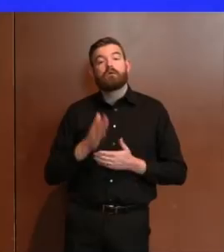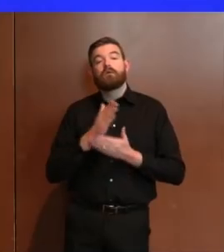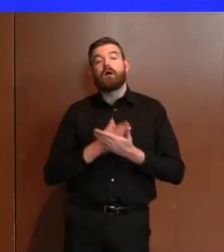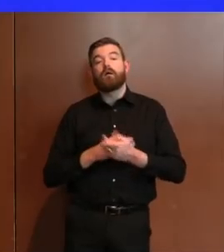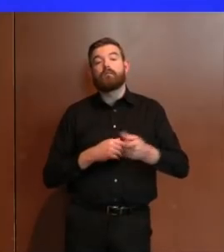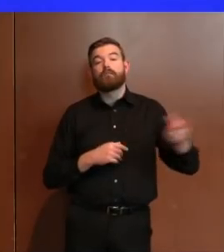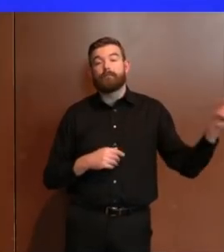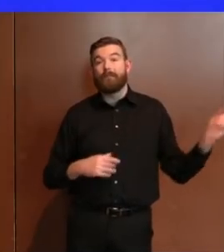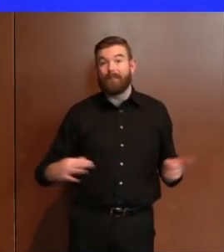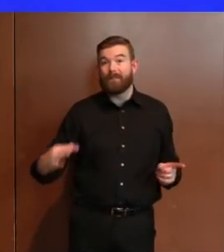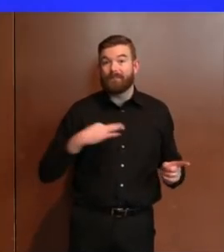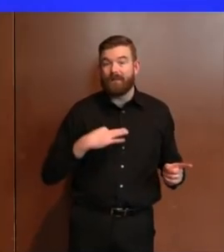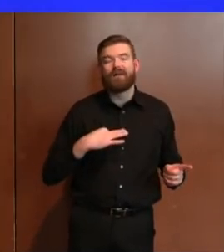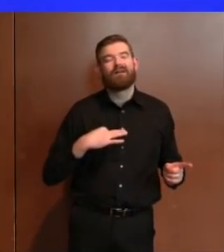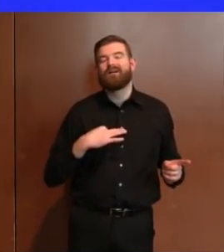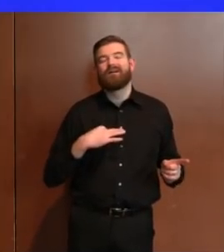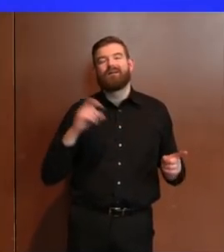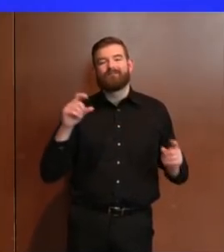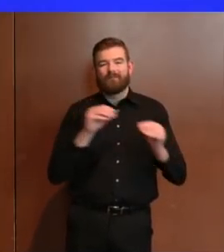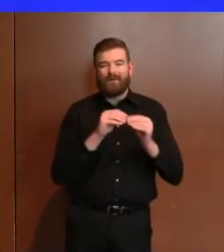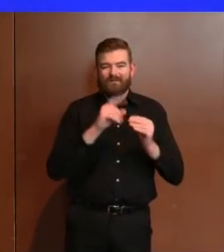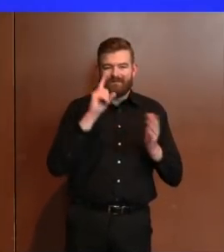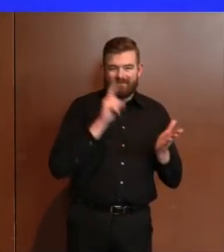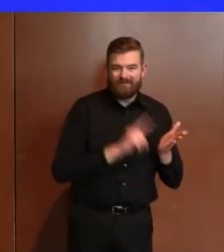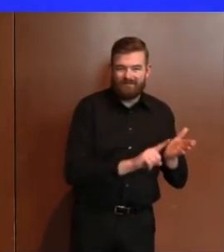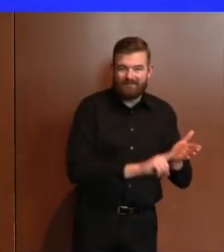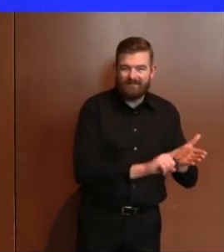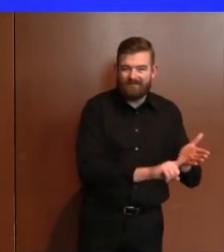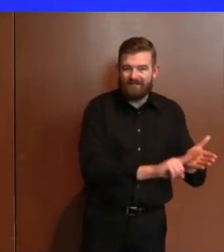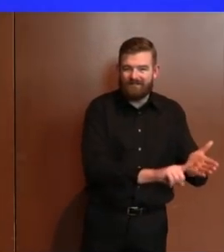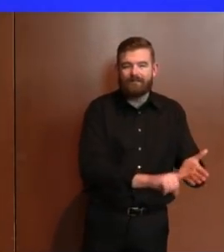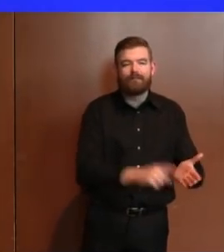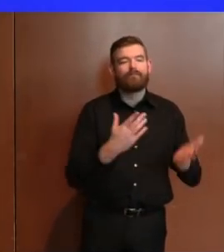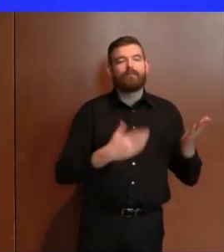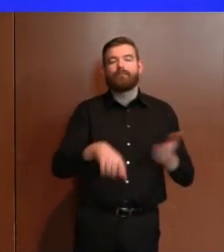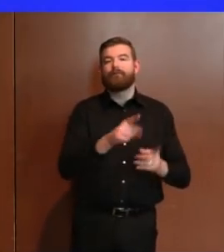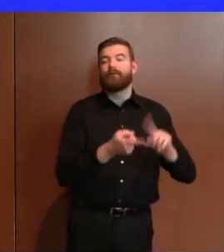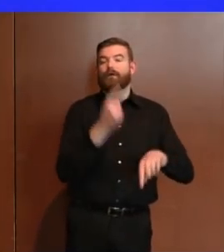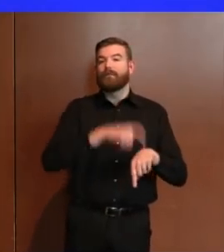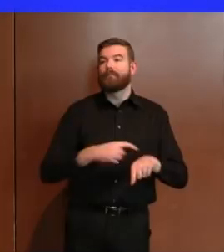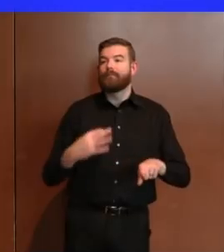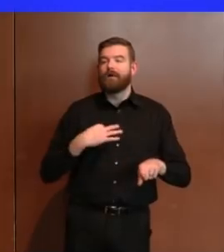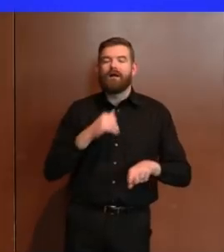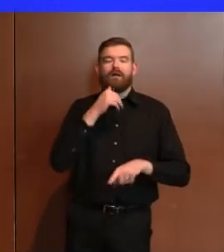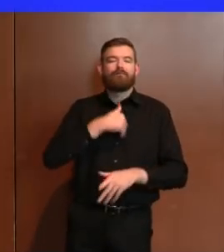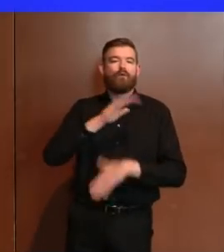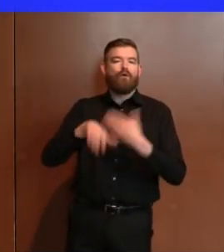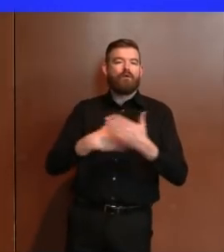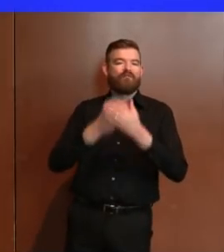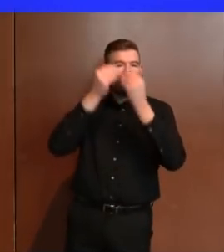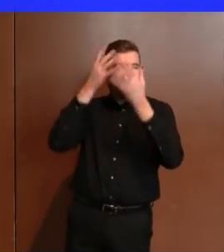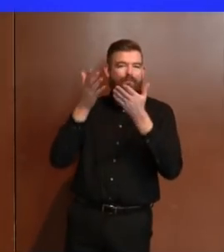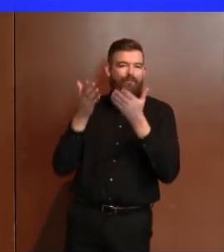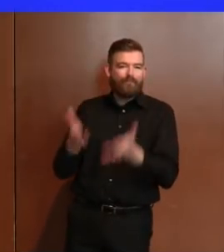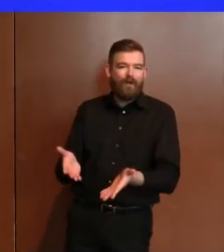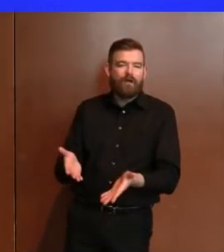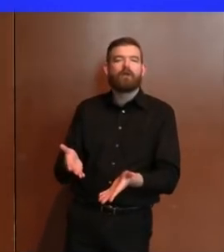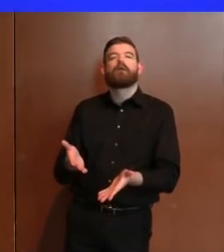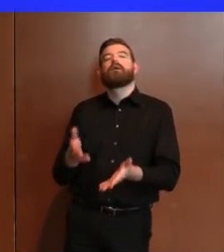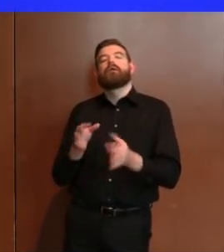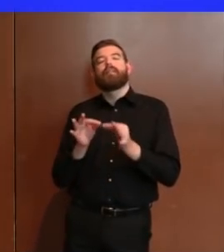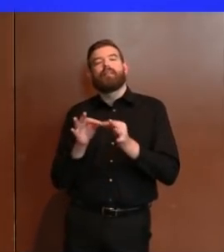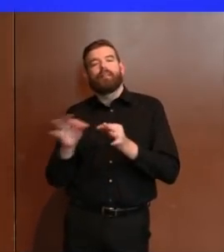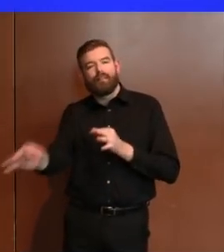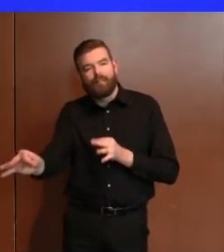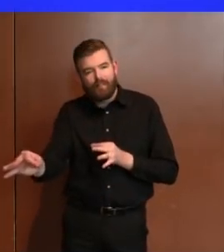for the first time and did not provide all the required information or already had an old account in the system. A person may be temporarily furloughed